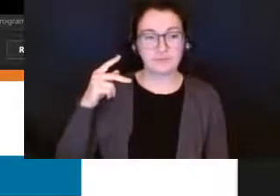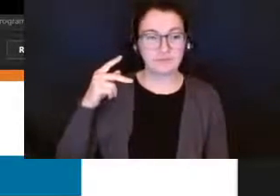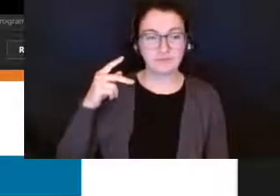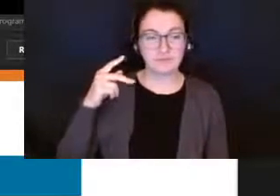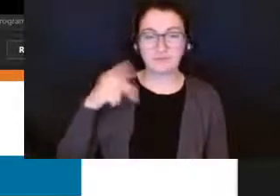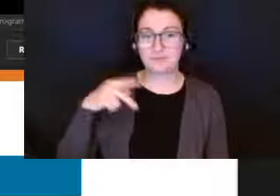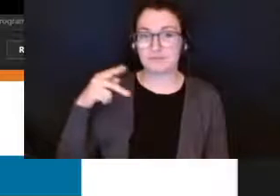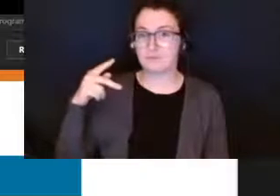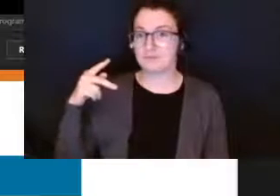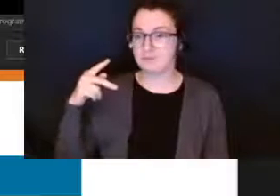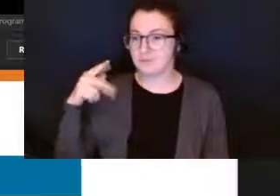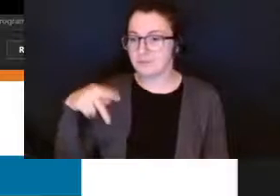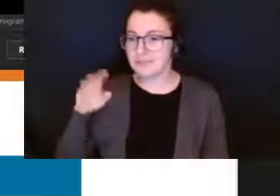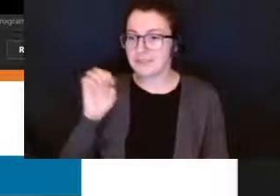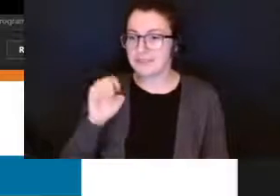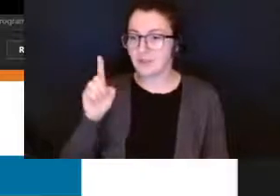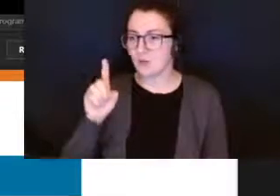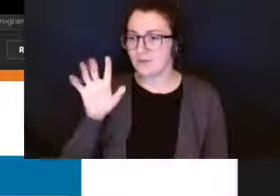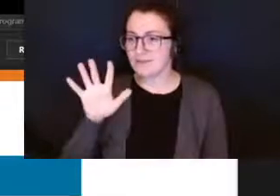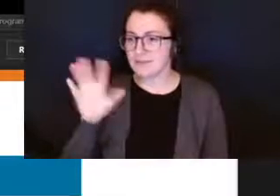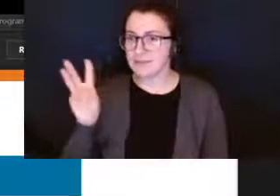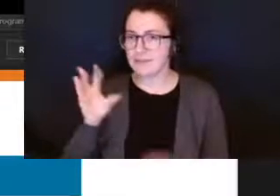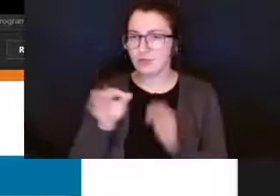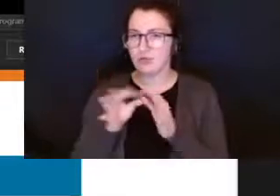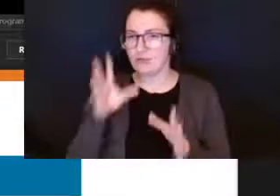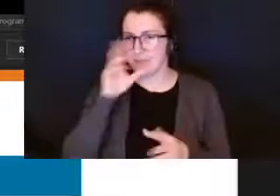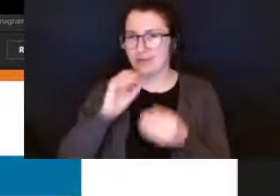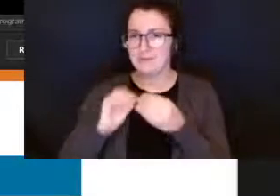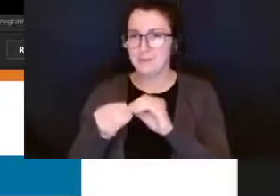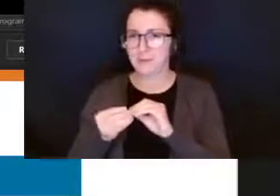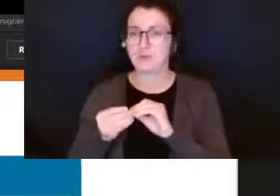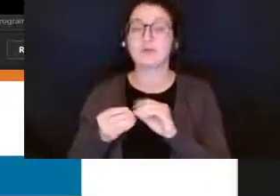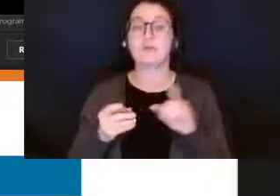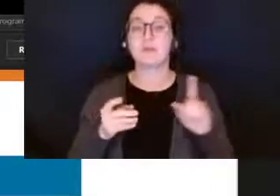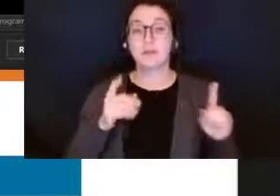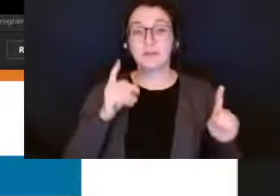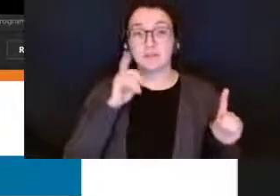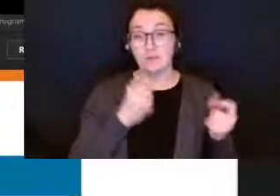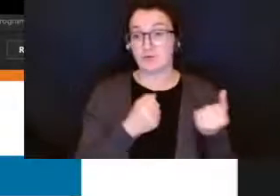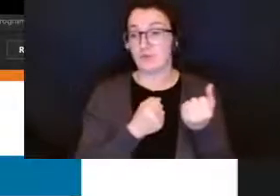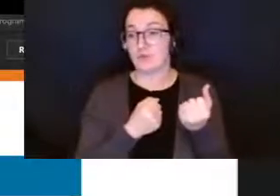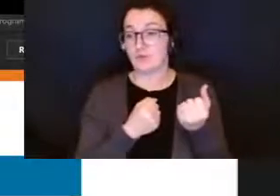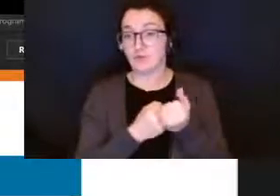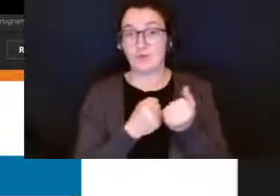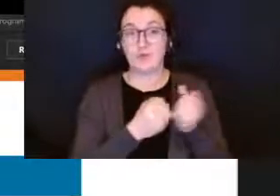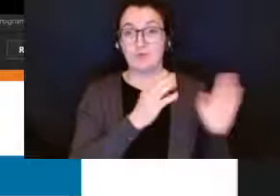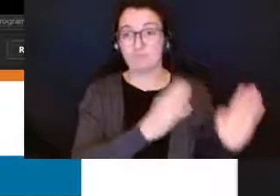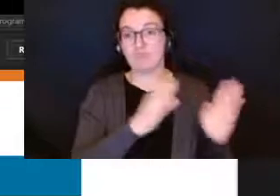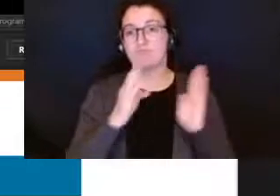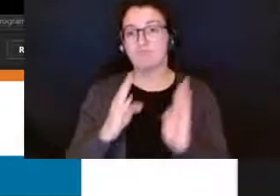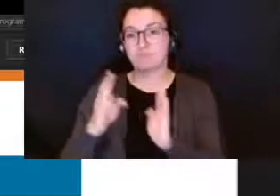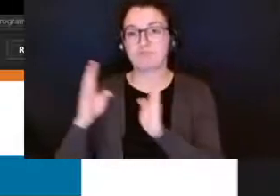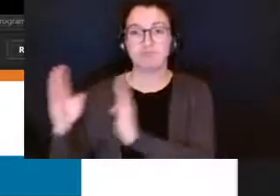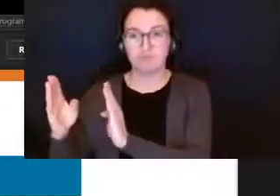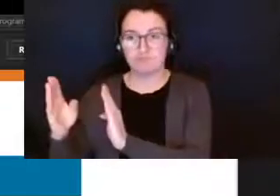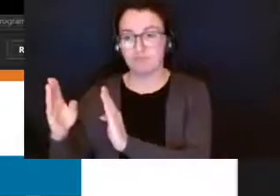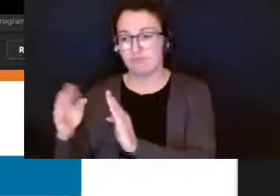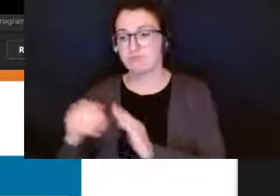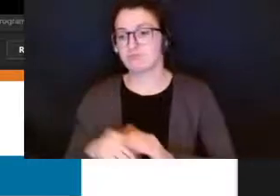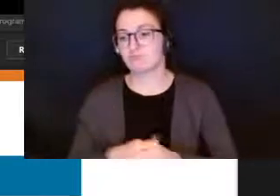students at the entry to school within school from grade 8 to grade 9 and then post secondary in the case of entry